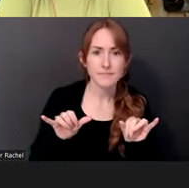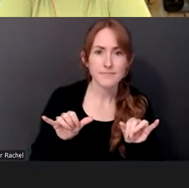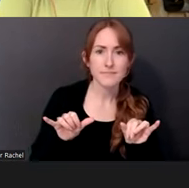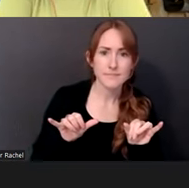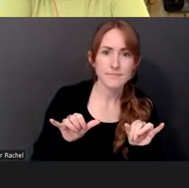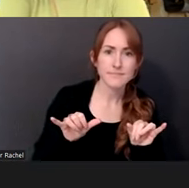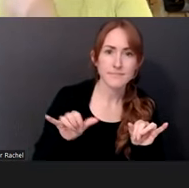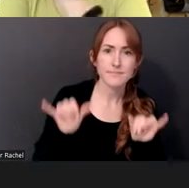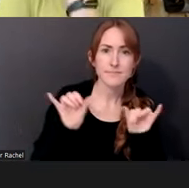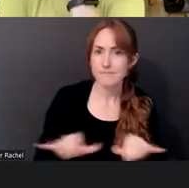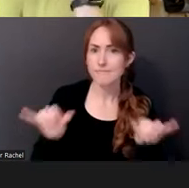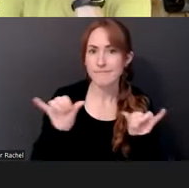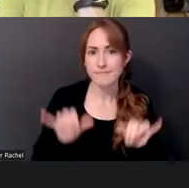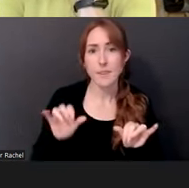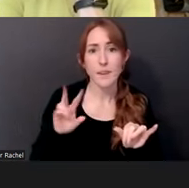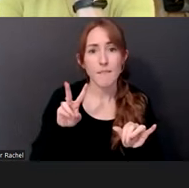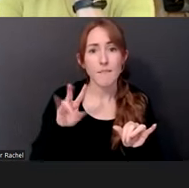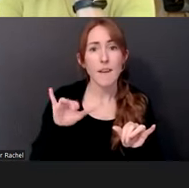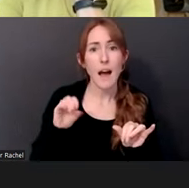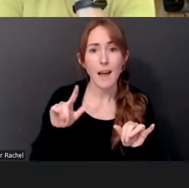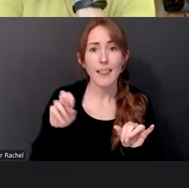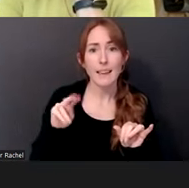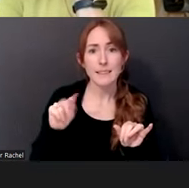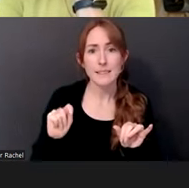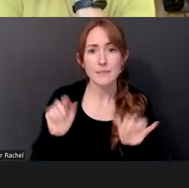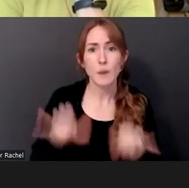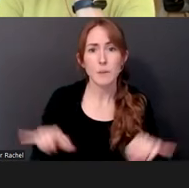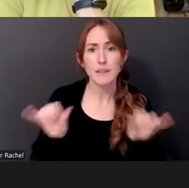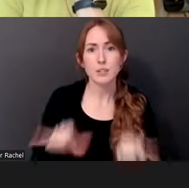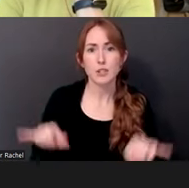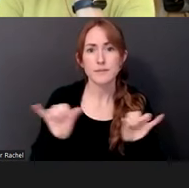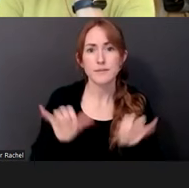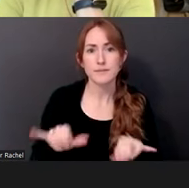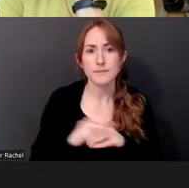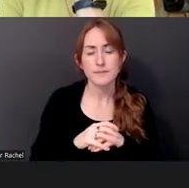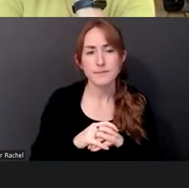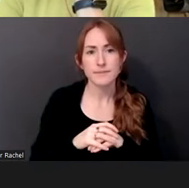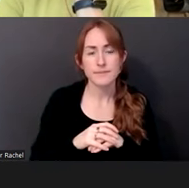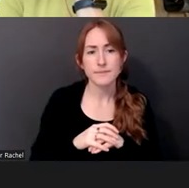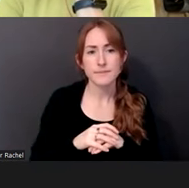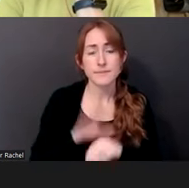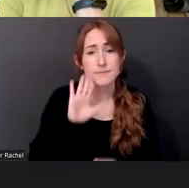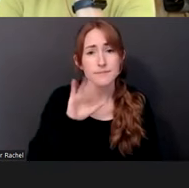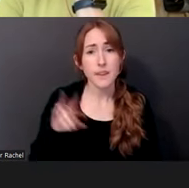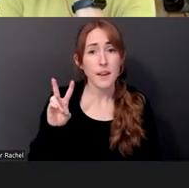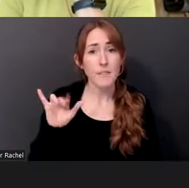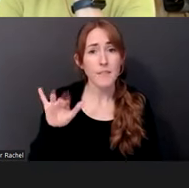in violent repetition. Um, and it's, it's hard to get our, you know, violence is, um,